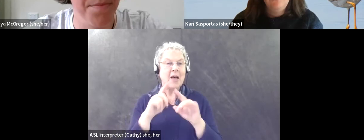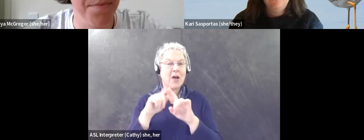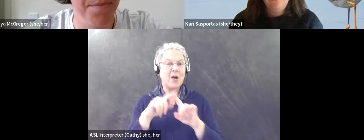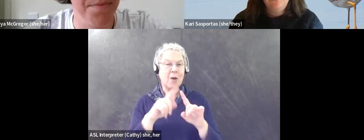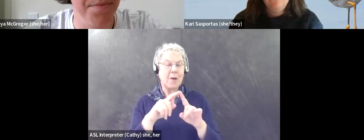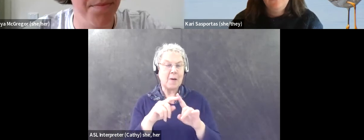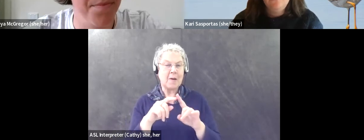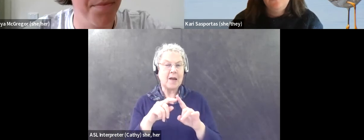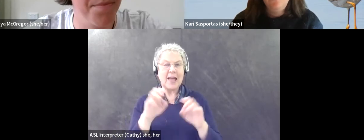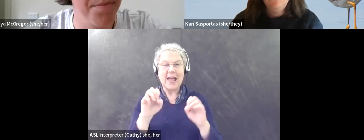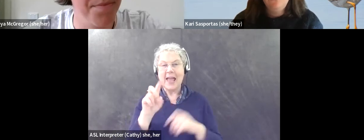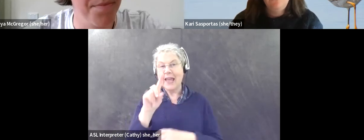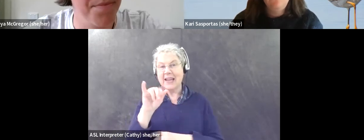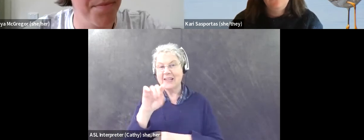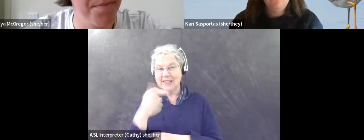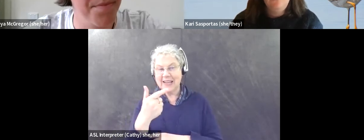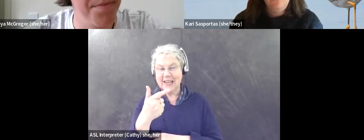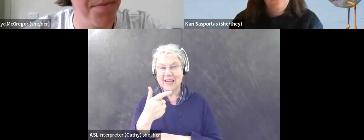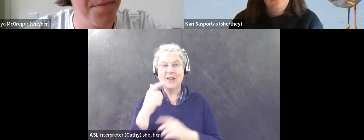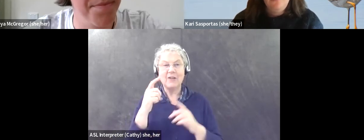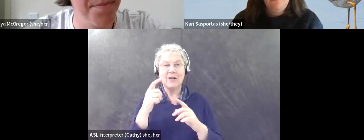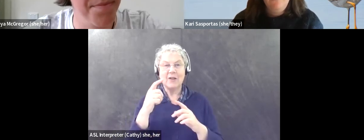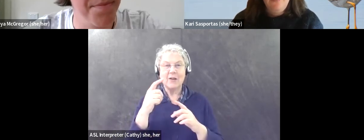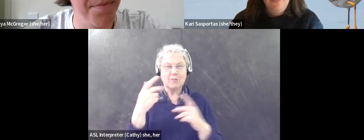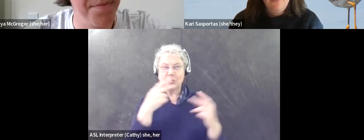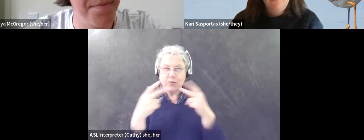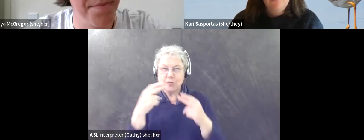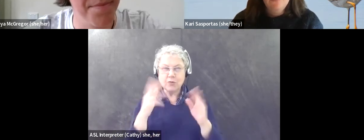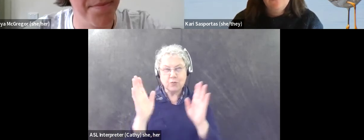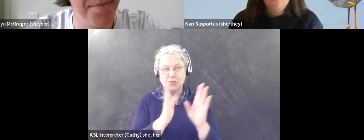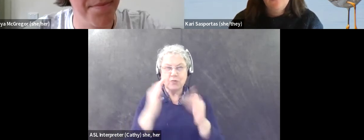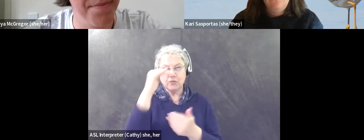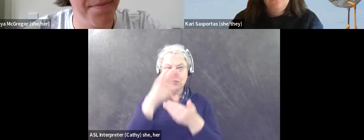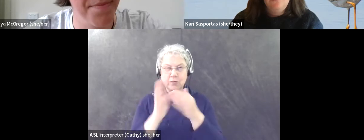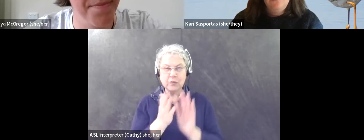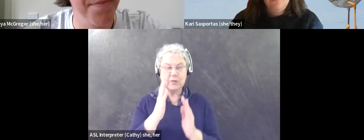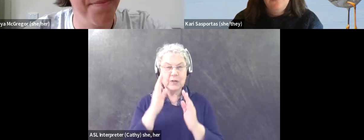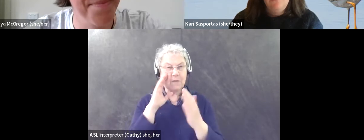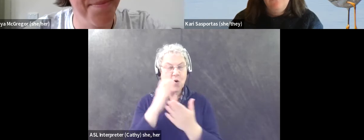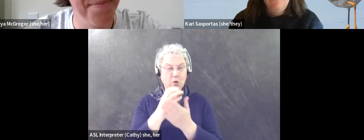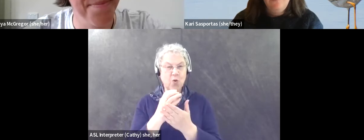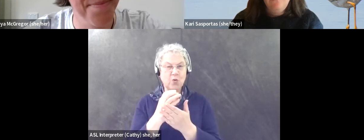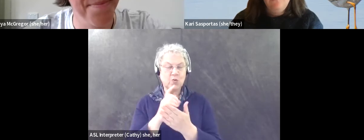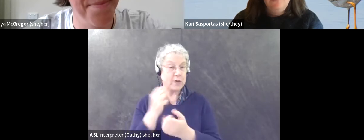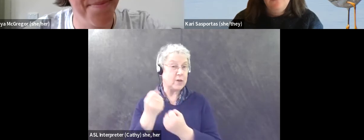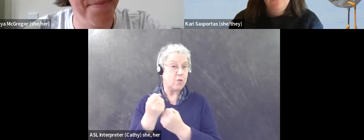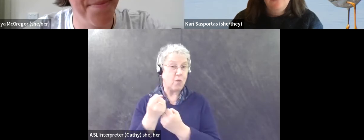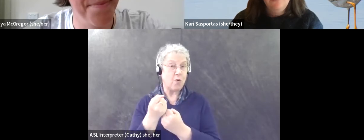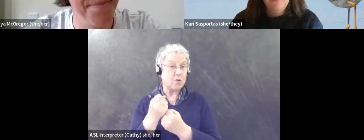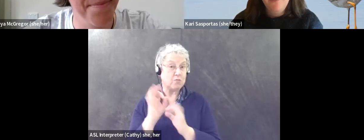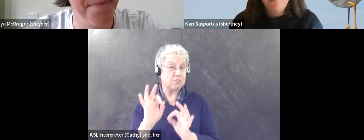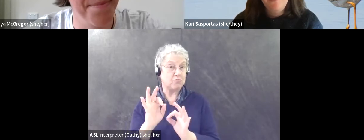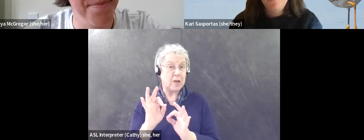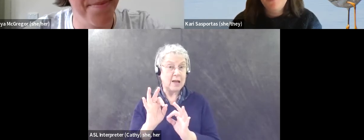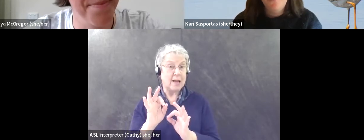around editing photos. People are really helpful, um, and have been really supportive. Um, and you know, I'm very